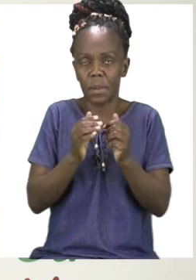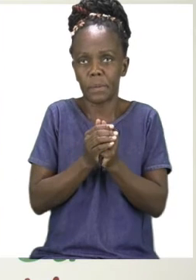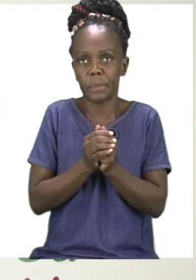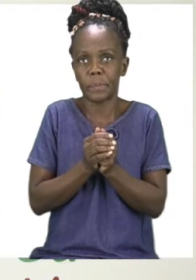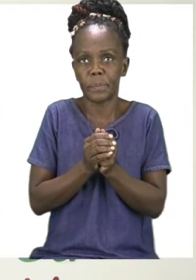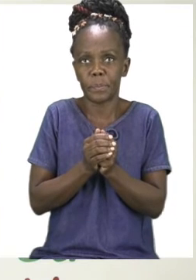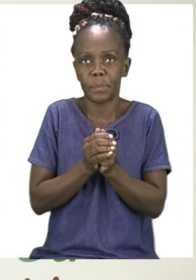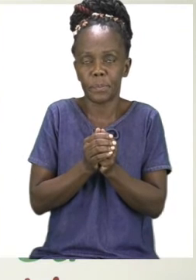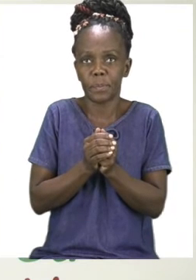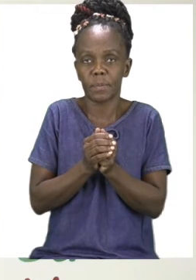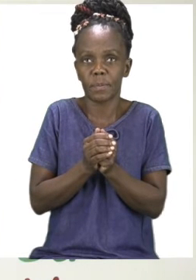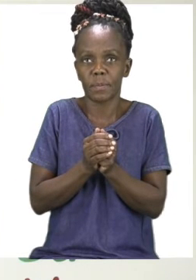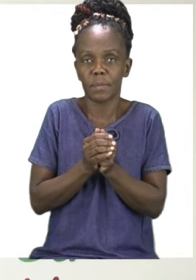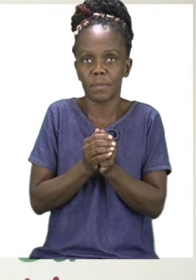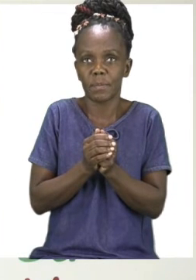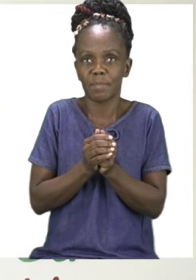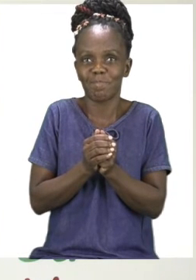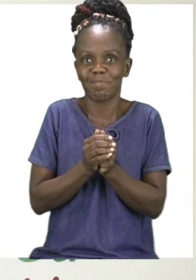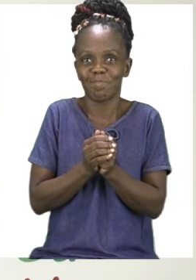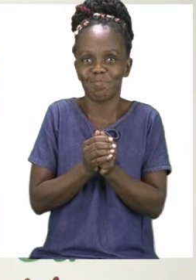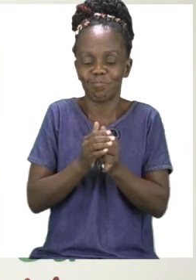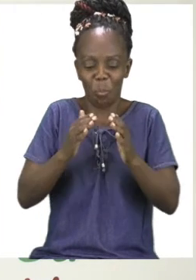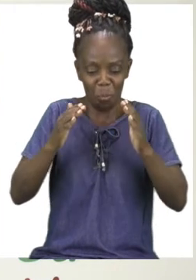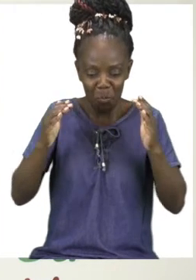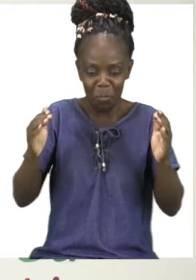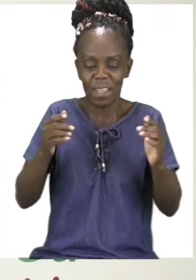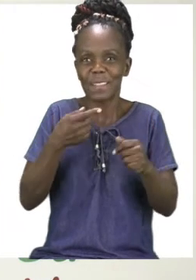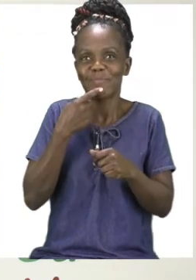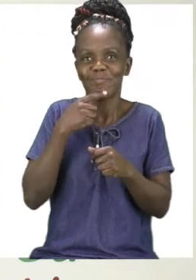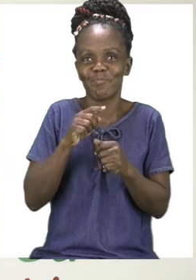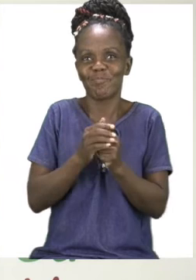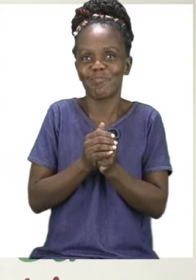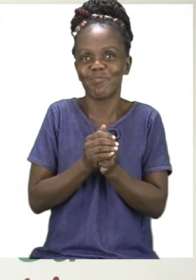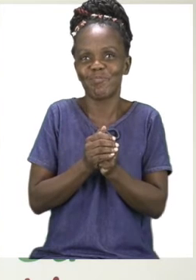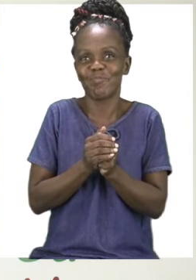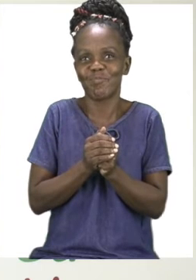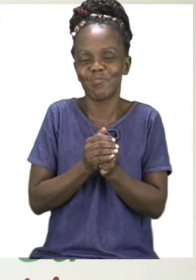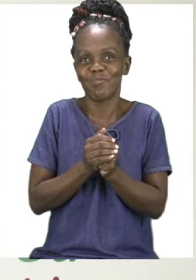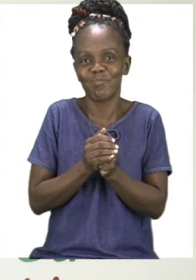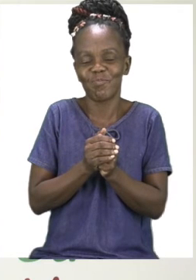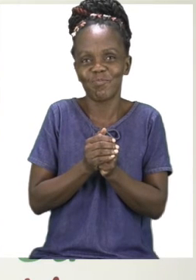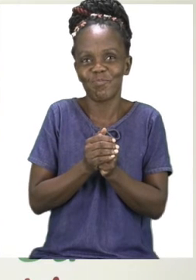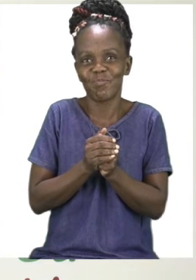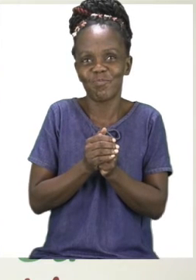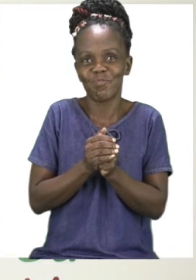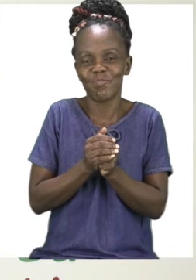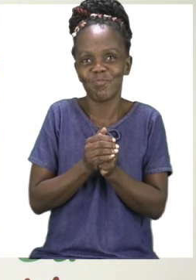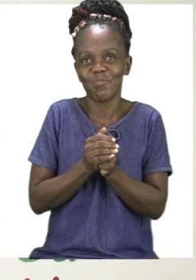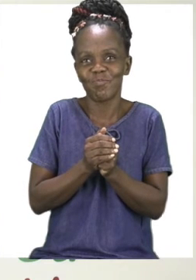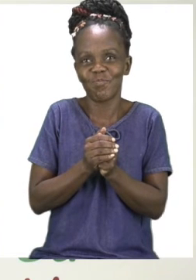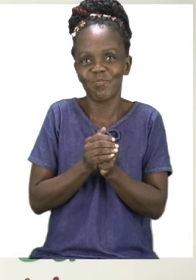There he is. Wow! He is a really big man. So we have now done